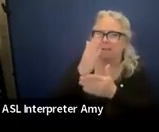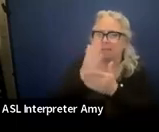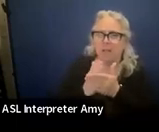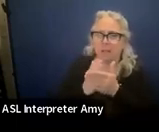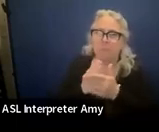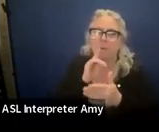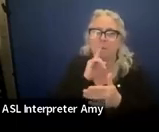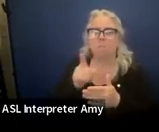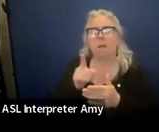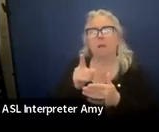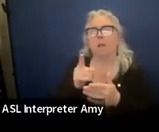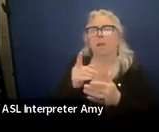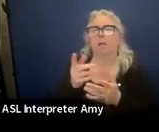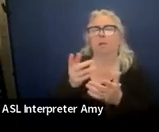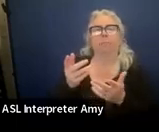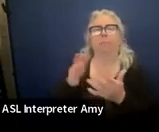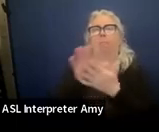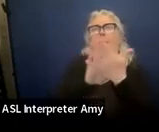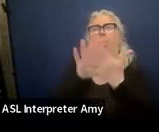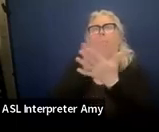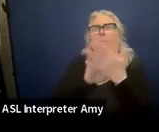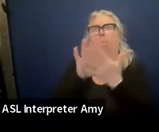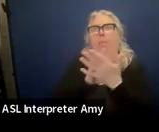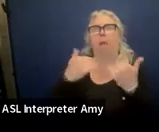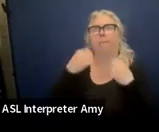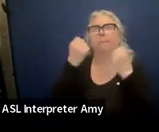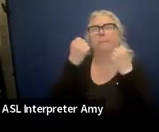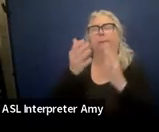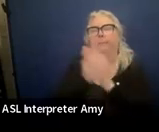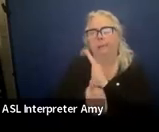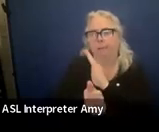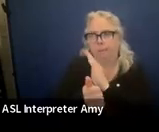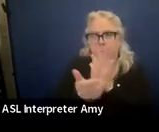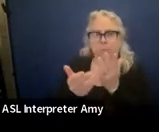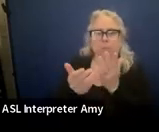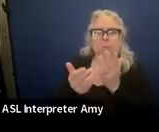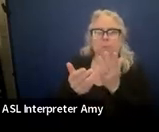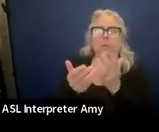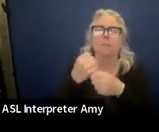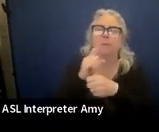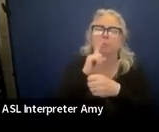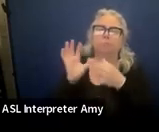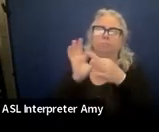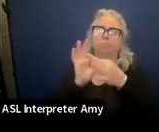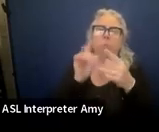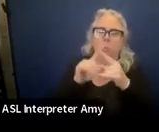really subjective, have multiple skills, and make sure you attach it to the IEP.